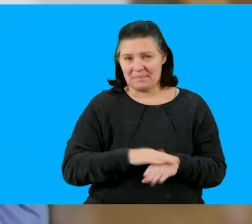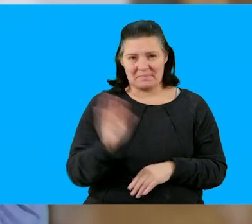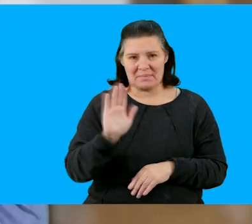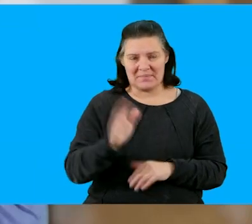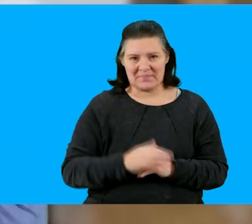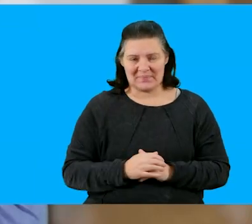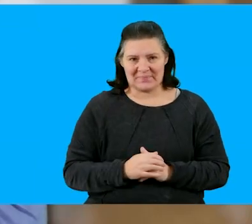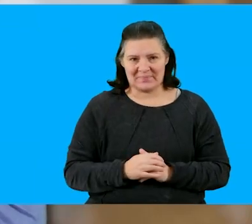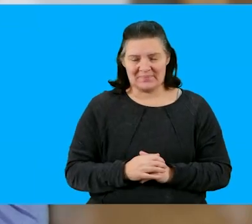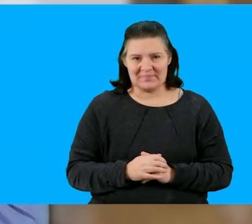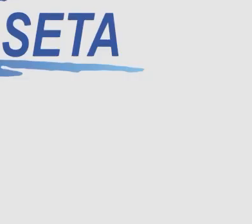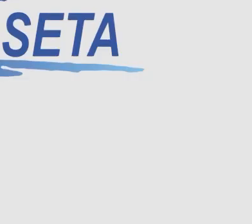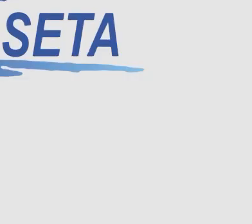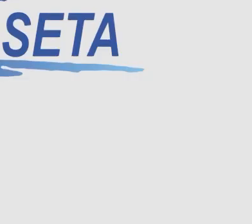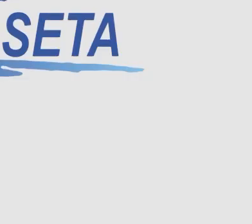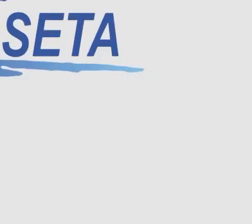next time. Goodbye.